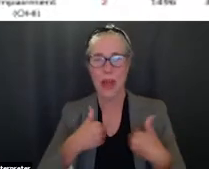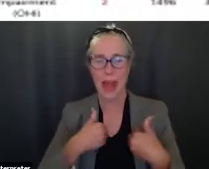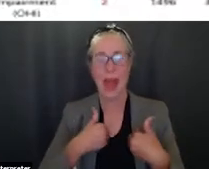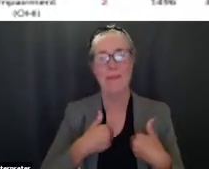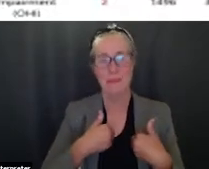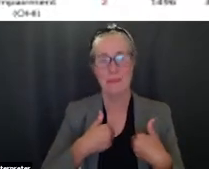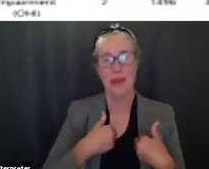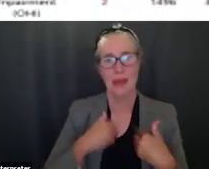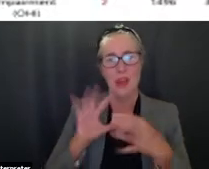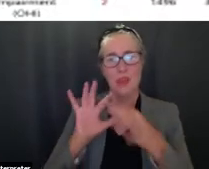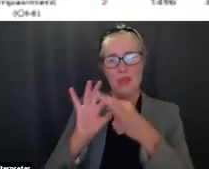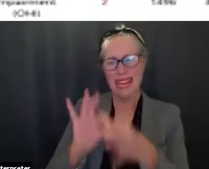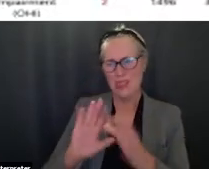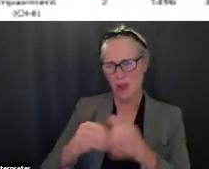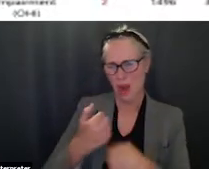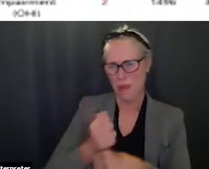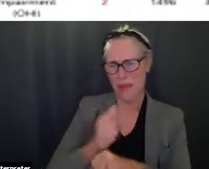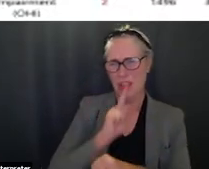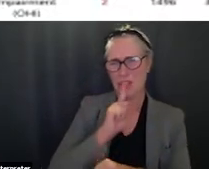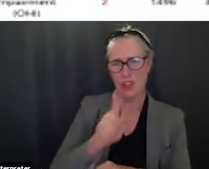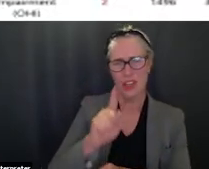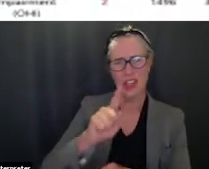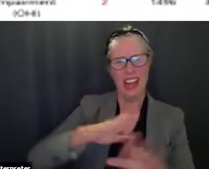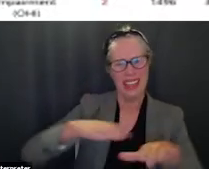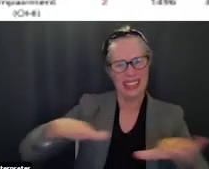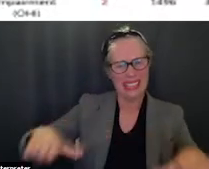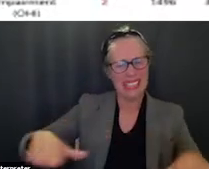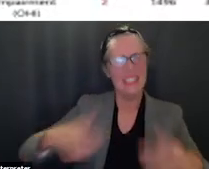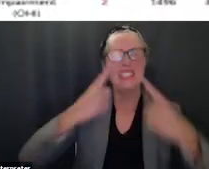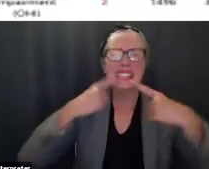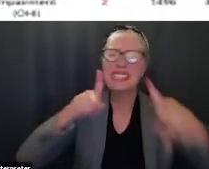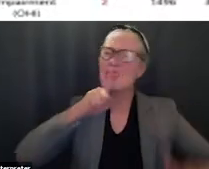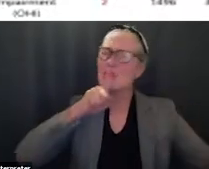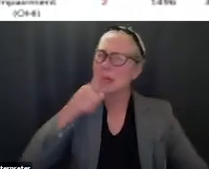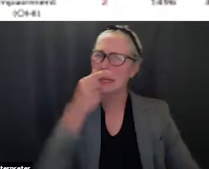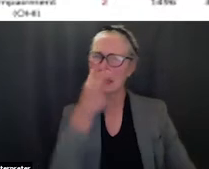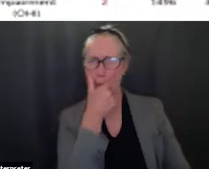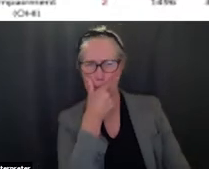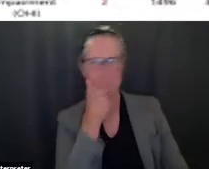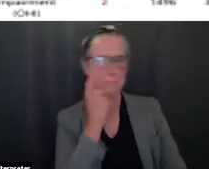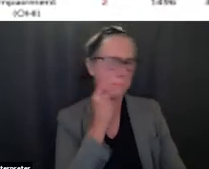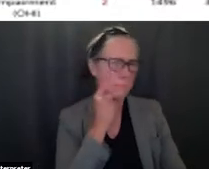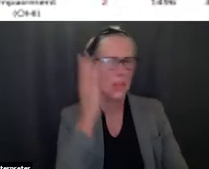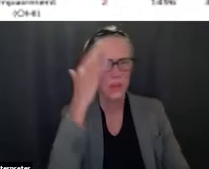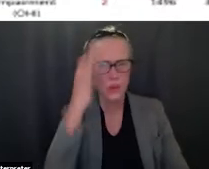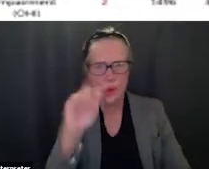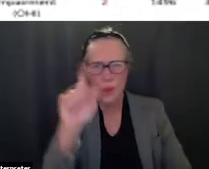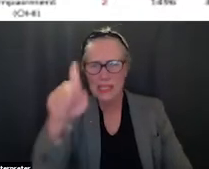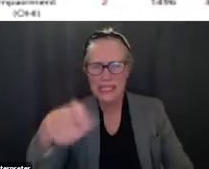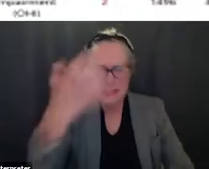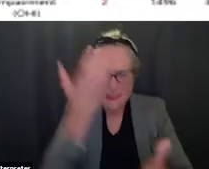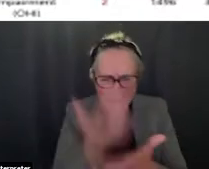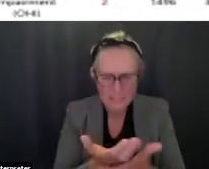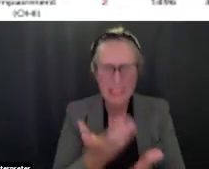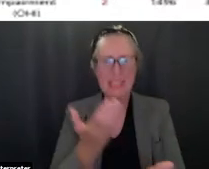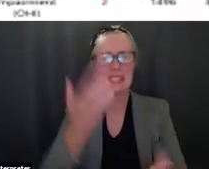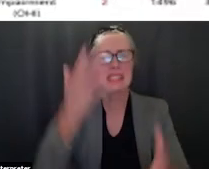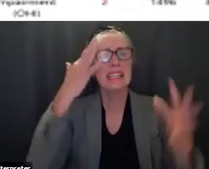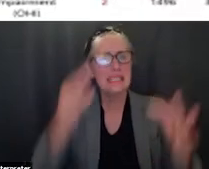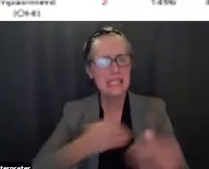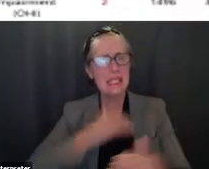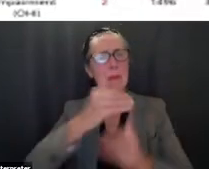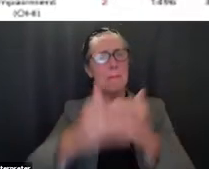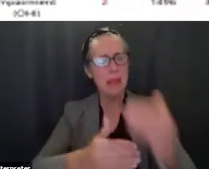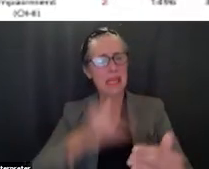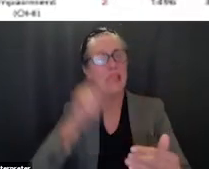around how are you going to make sure these kids are actually succeeding and this is a very concrete evidence-based decision-making tool